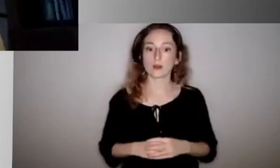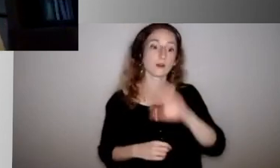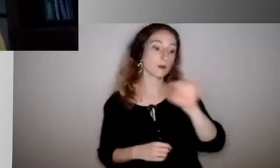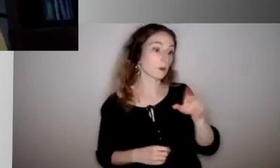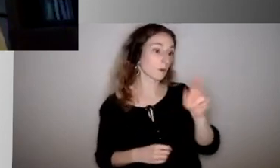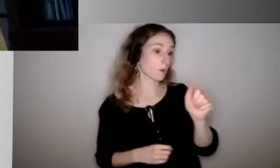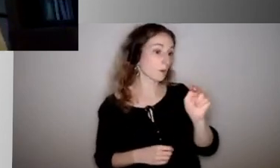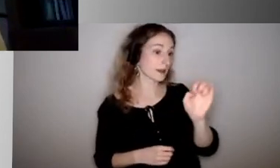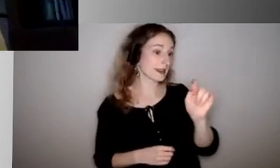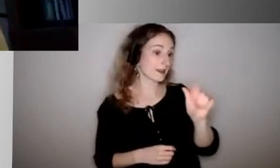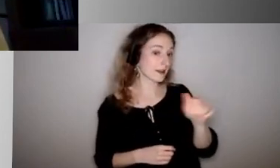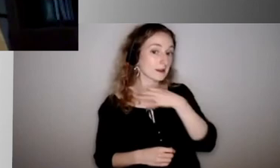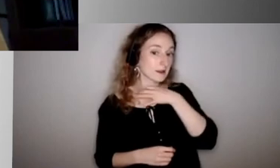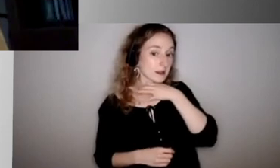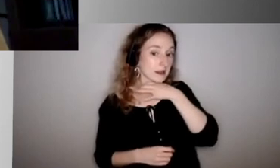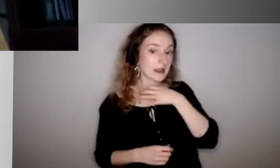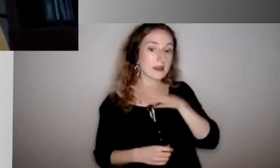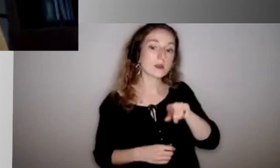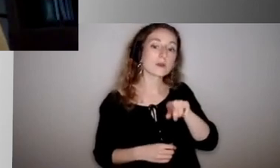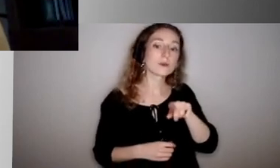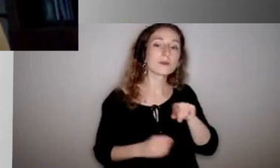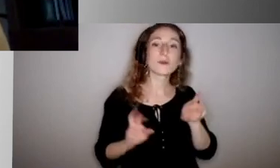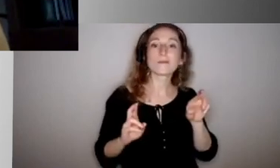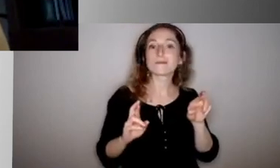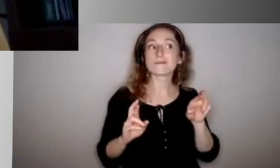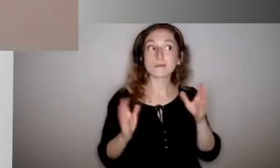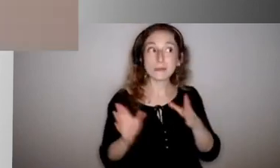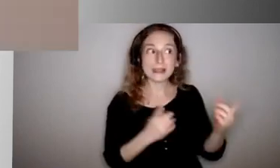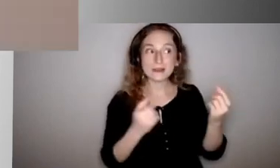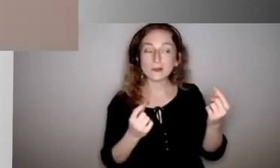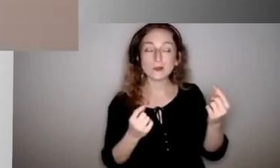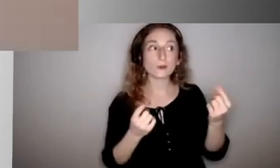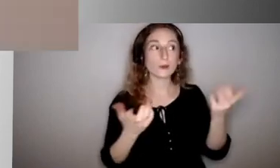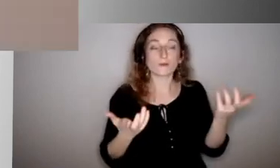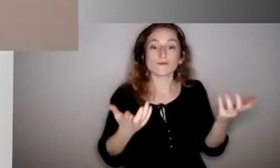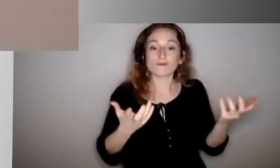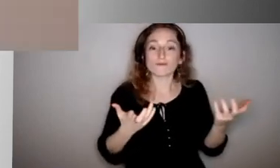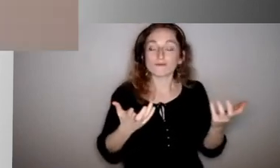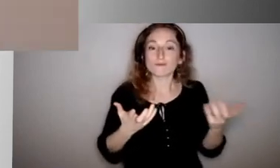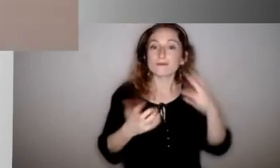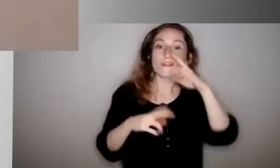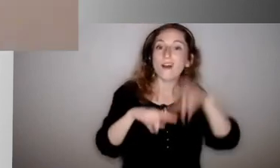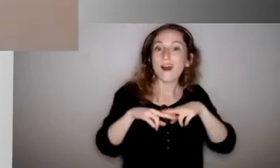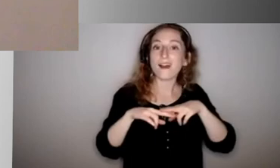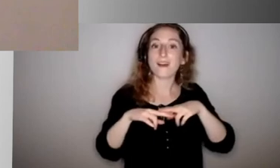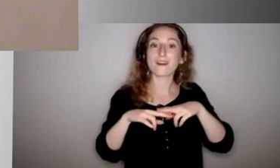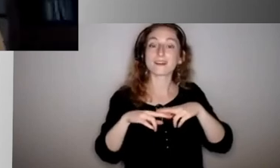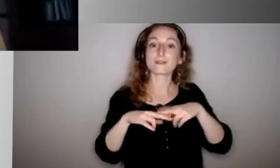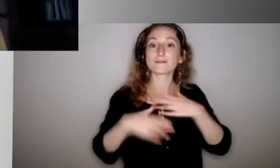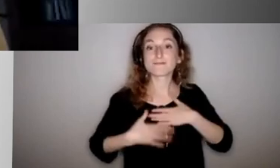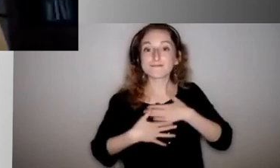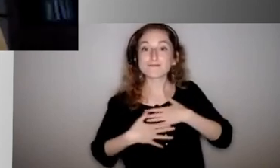I mean, what are you hoping to do to kind of bring fun into the classroom when school starts? I mean, you know, being at recess, being at lunch, you know,